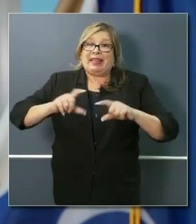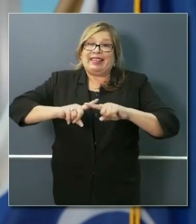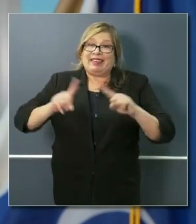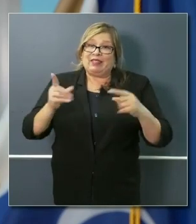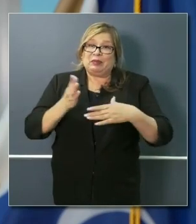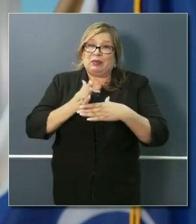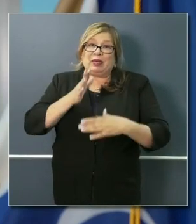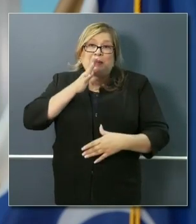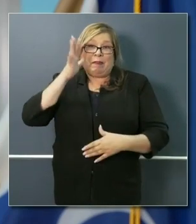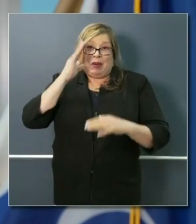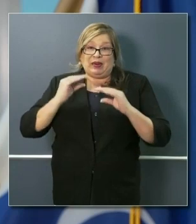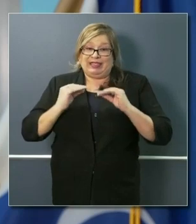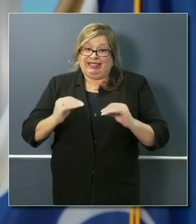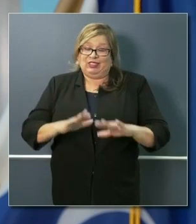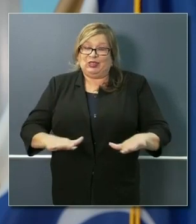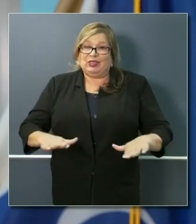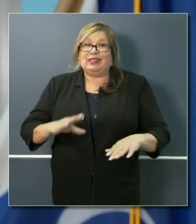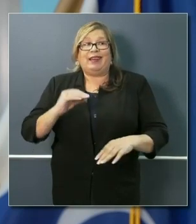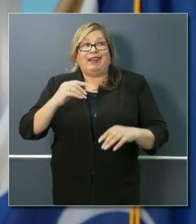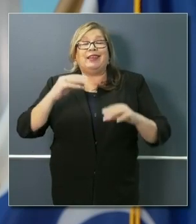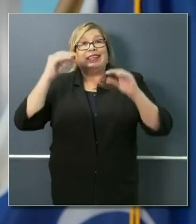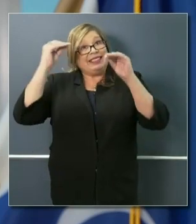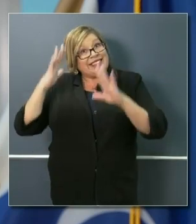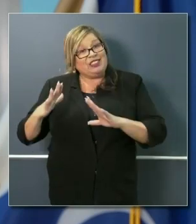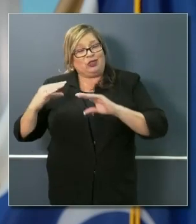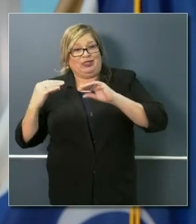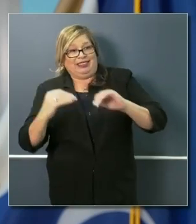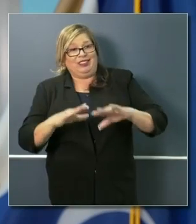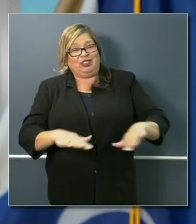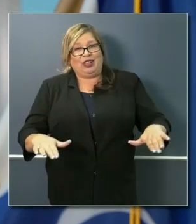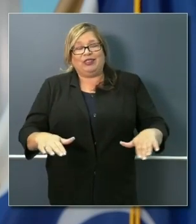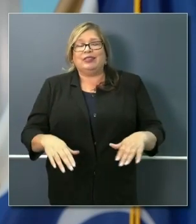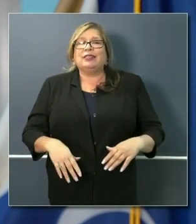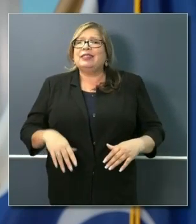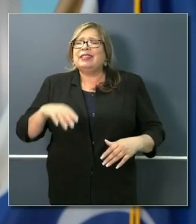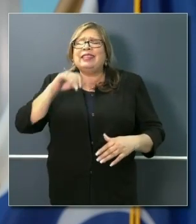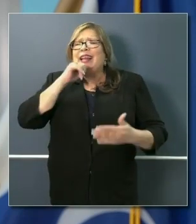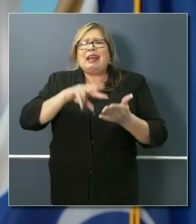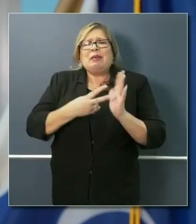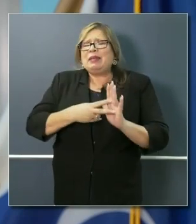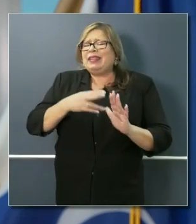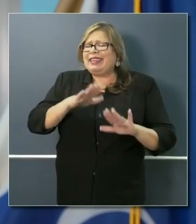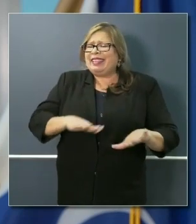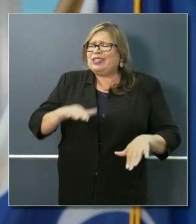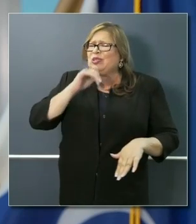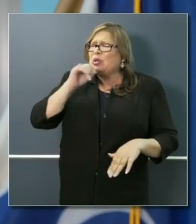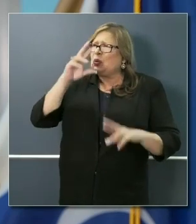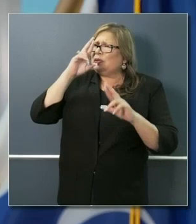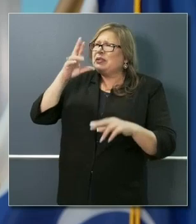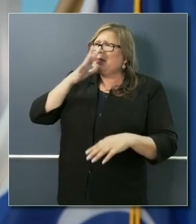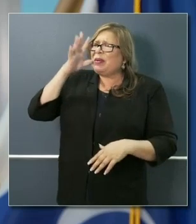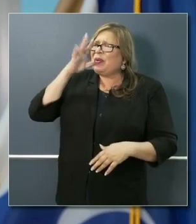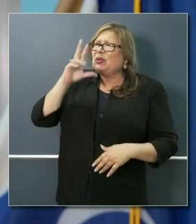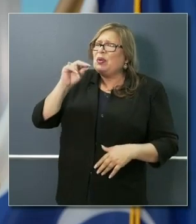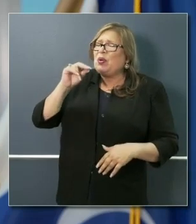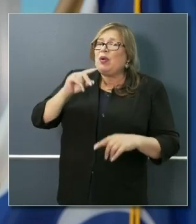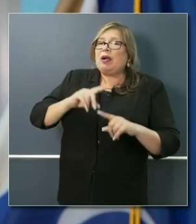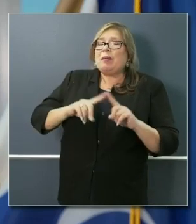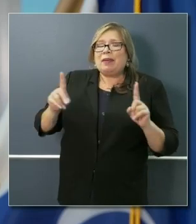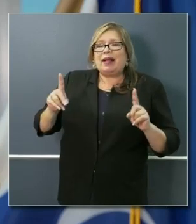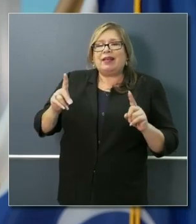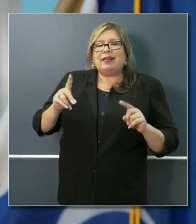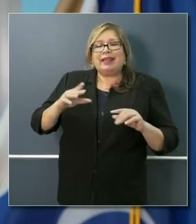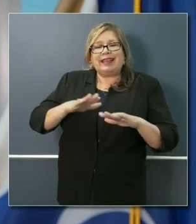and a teacher teaching their child. It's not that our kids don't respect their parents. They just don't seem to respect them